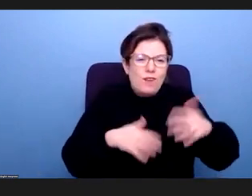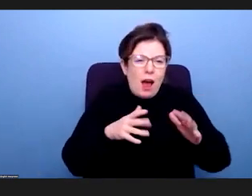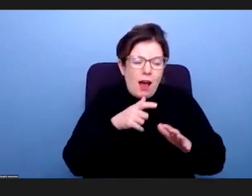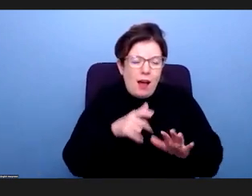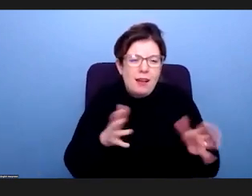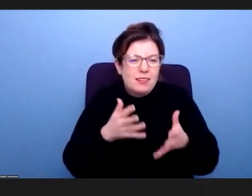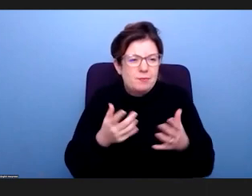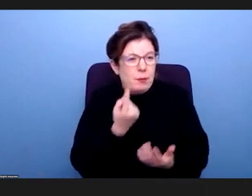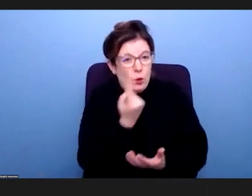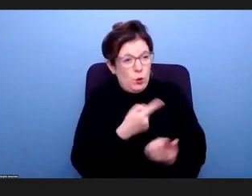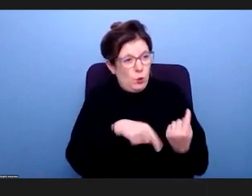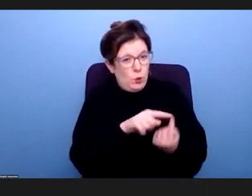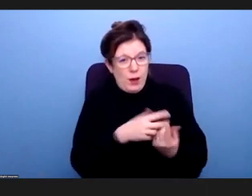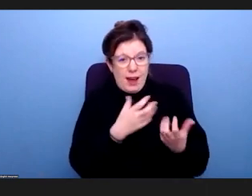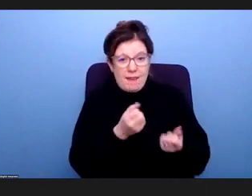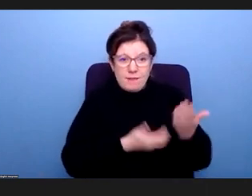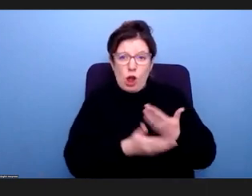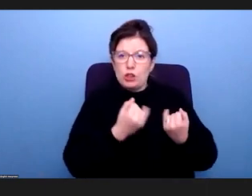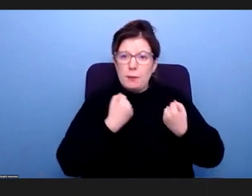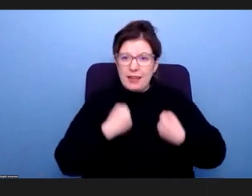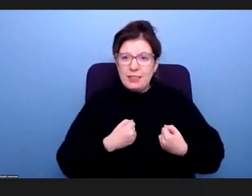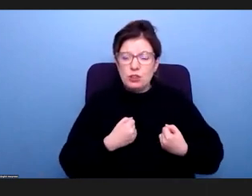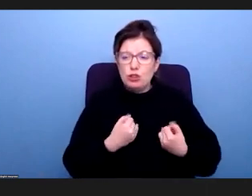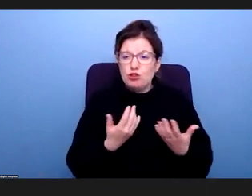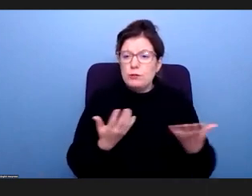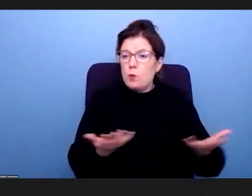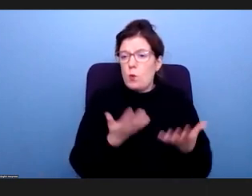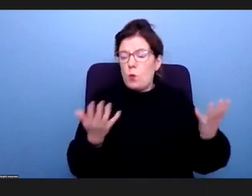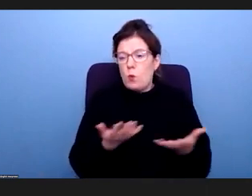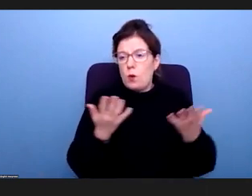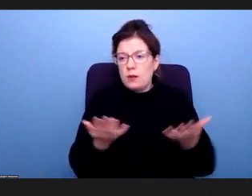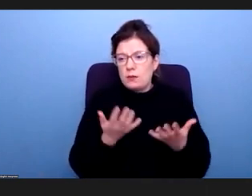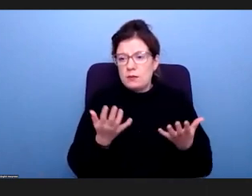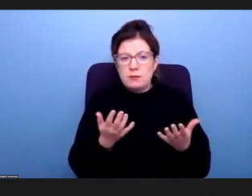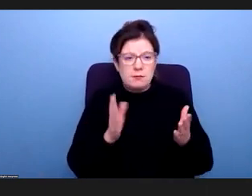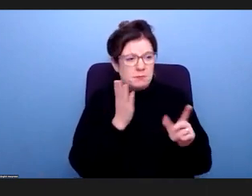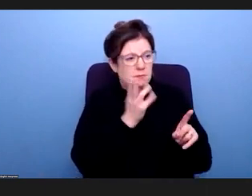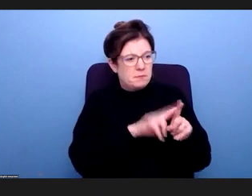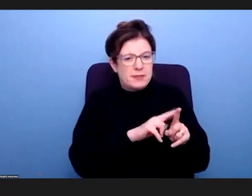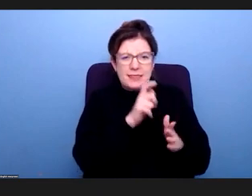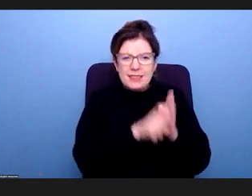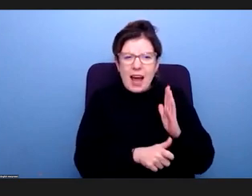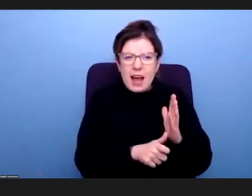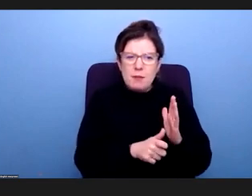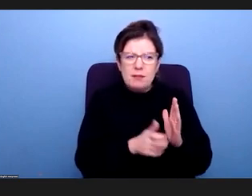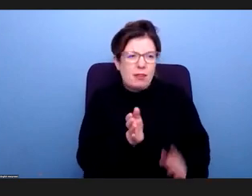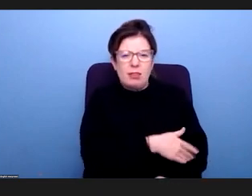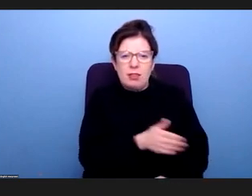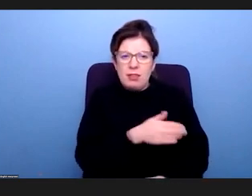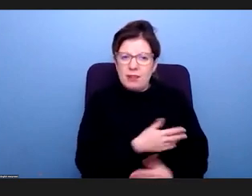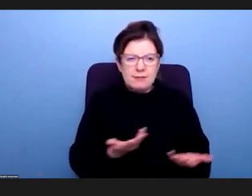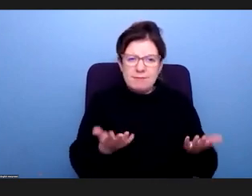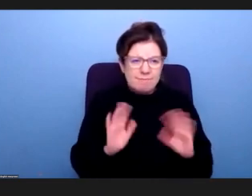but anyone who is living with long term conditions or anyone who is classified as disabled is not worth as much.